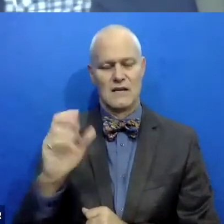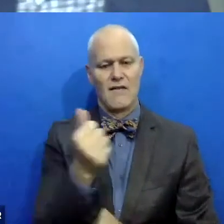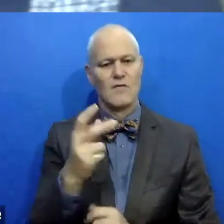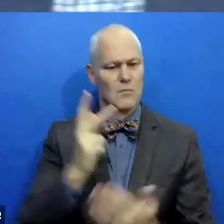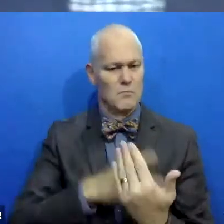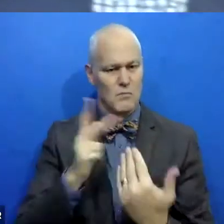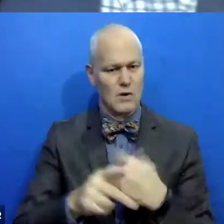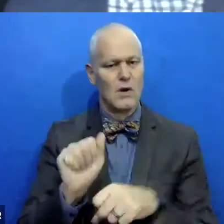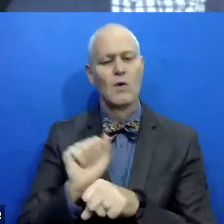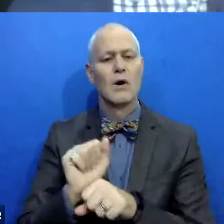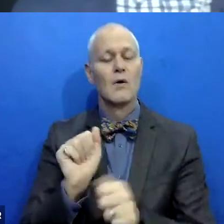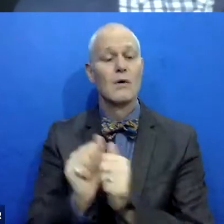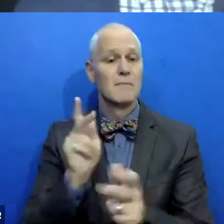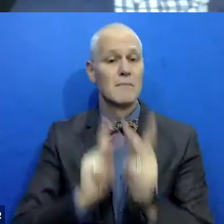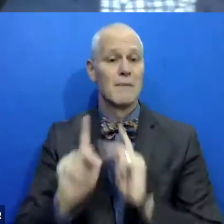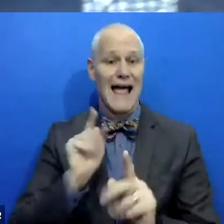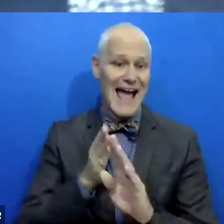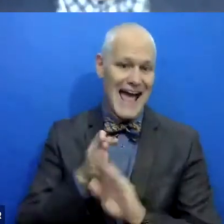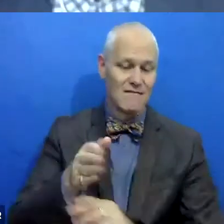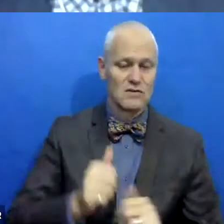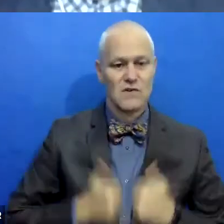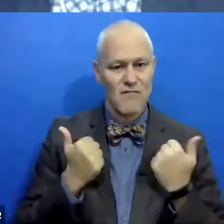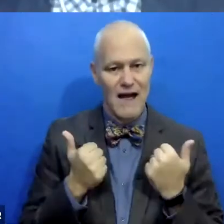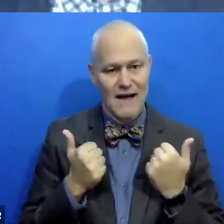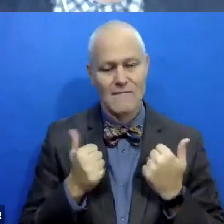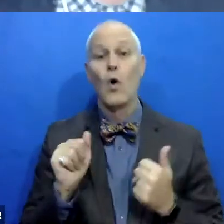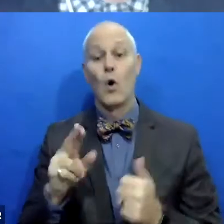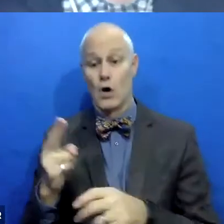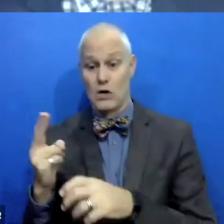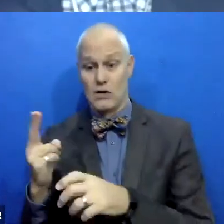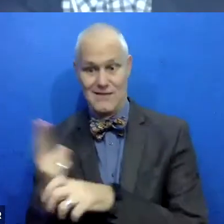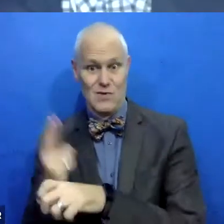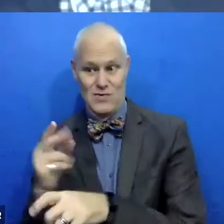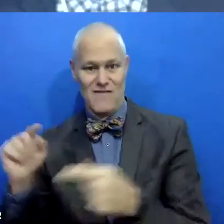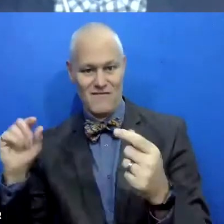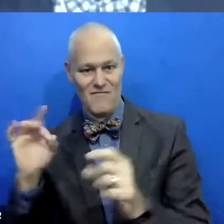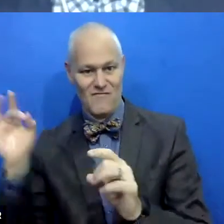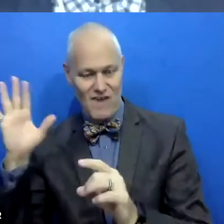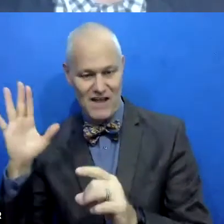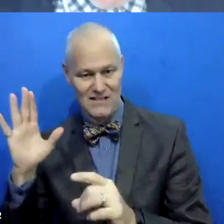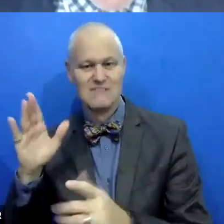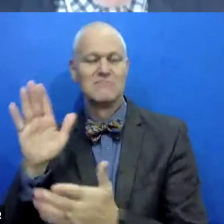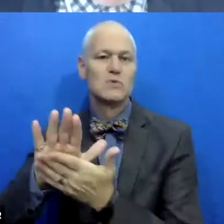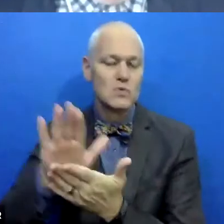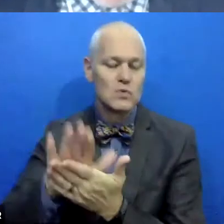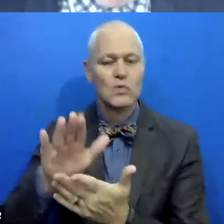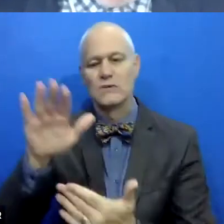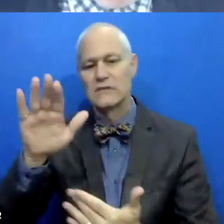works with people after they have survived or used violence. Uh, but other programs are in schools and working with kids and,